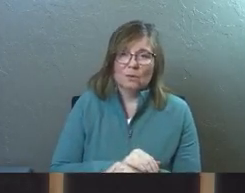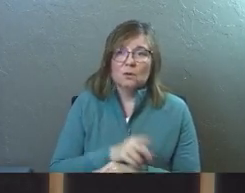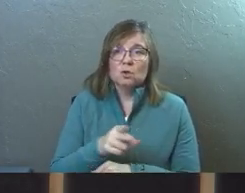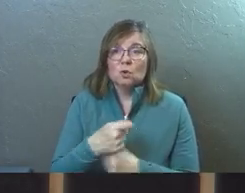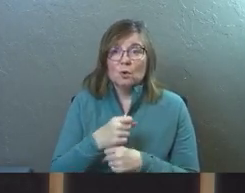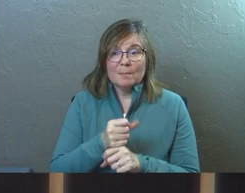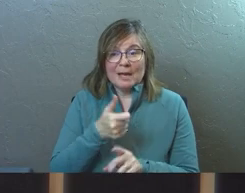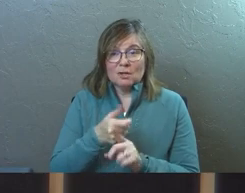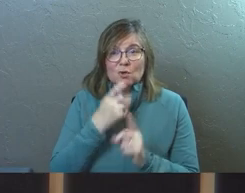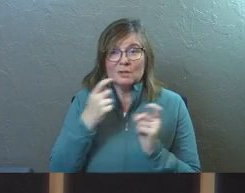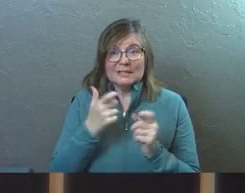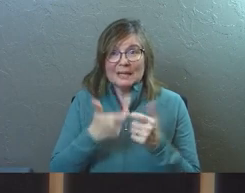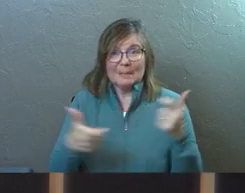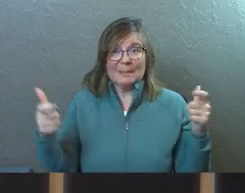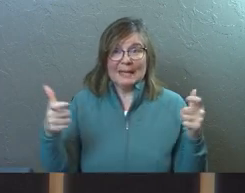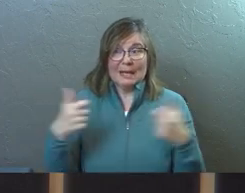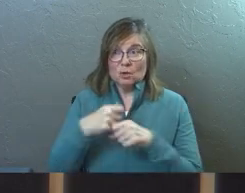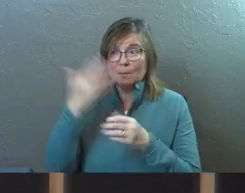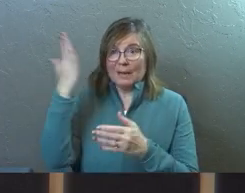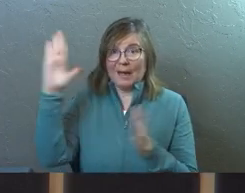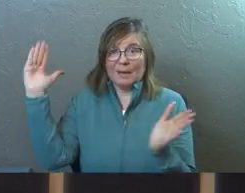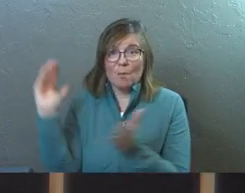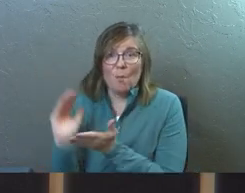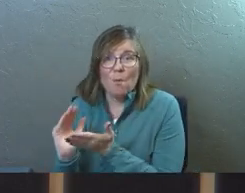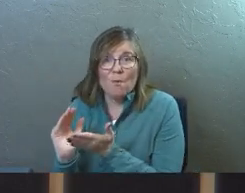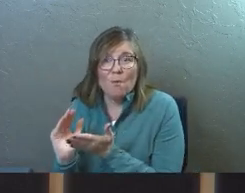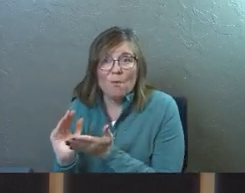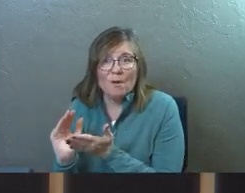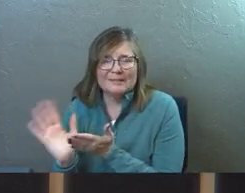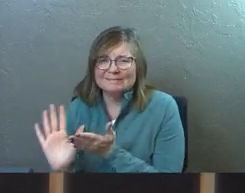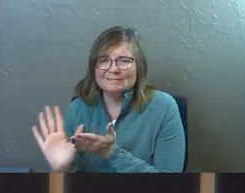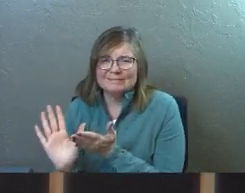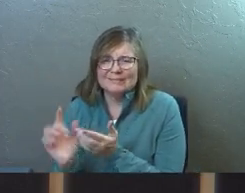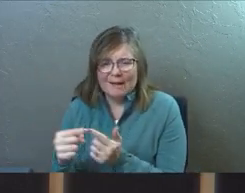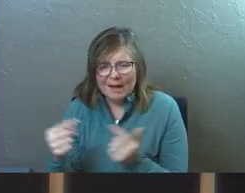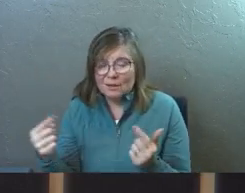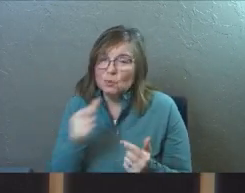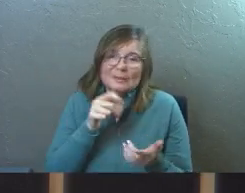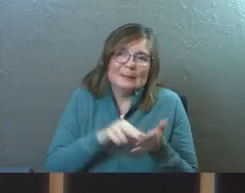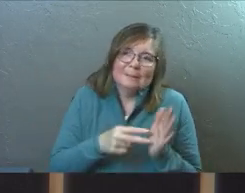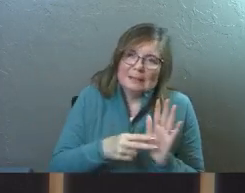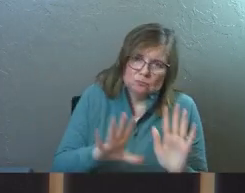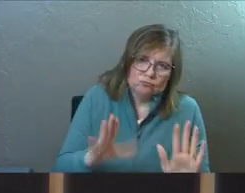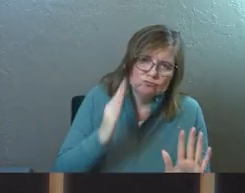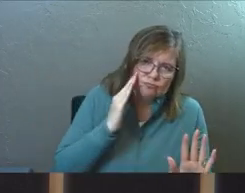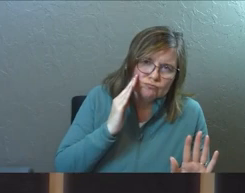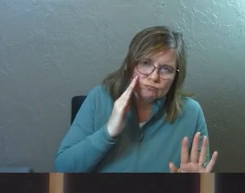But you've made your sin big, and you've made God small. And you haven't meant to.